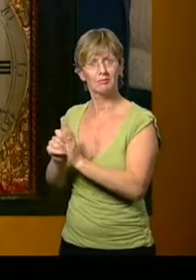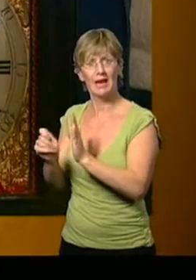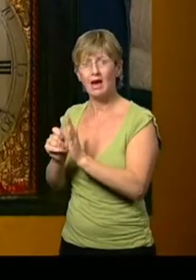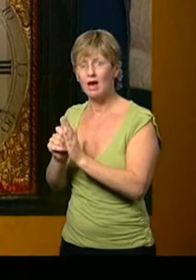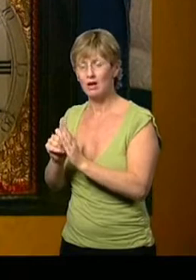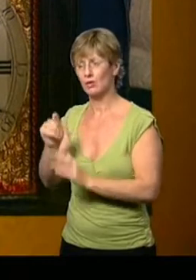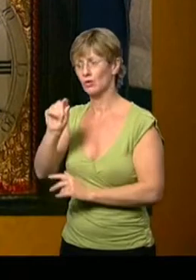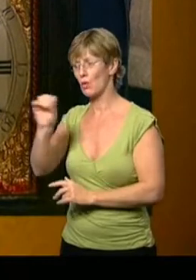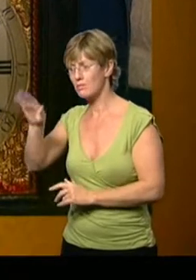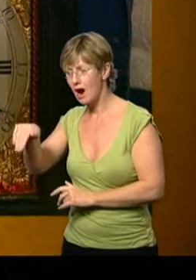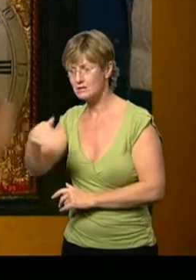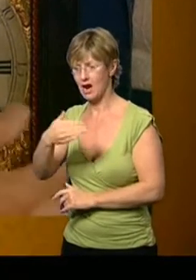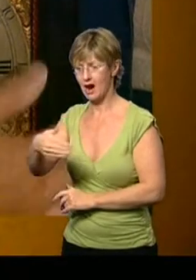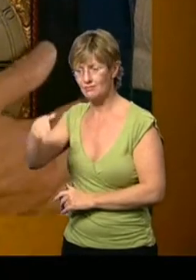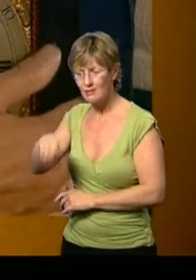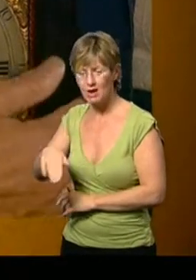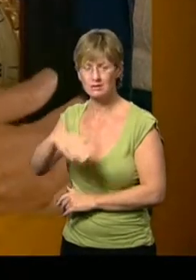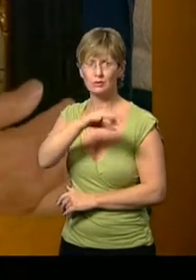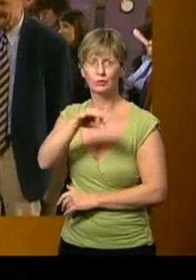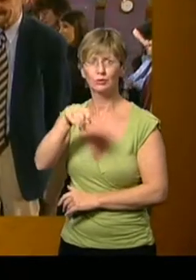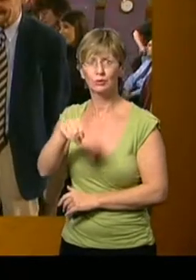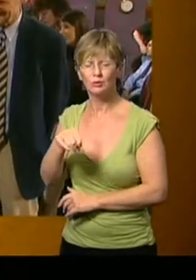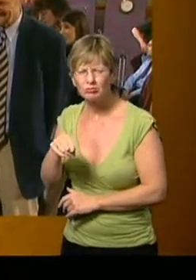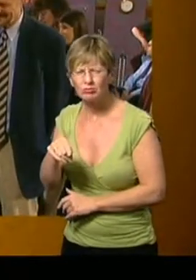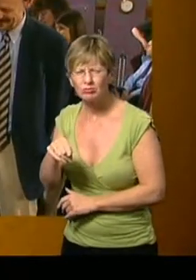shouldn't. It's two train. Striking and going.